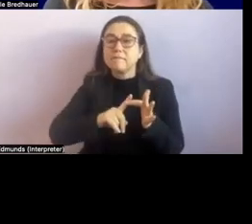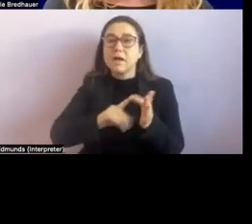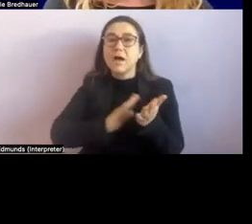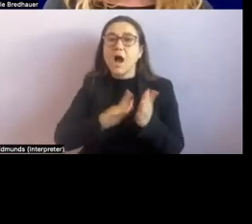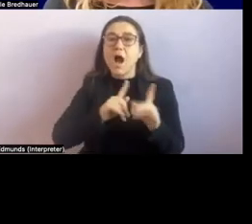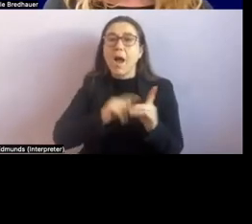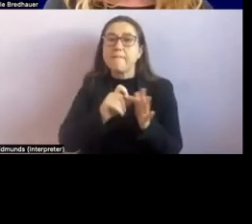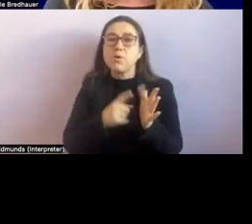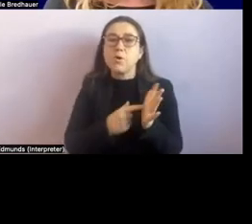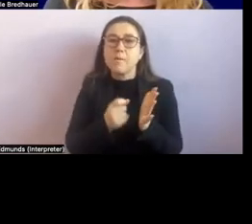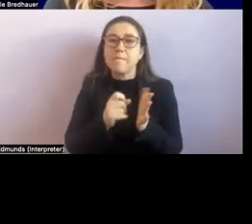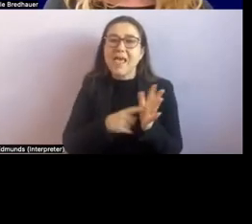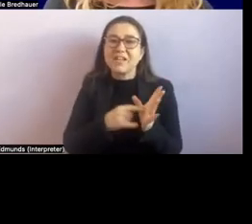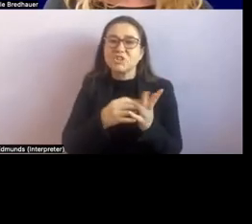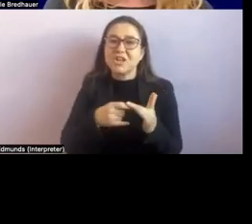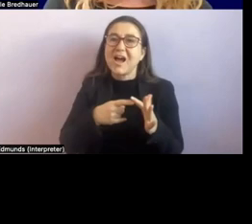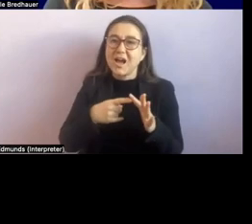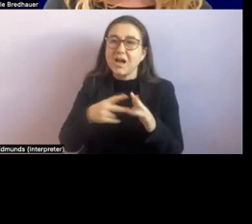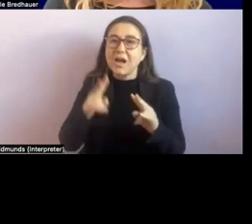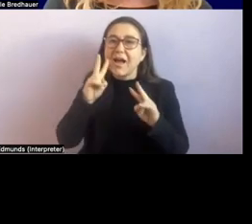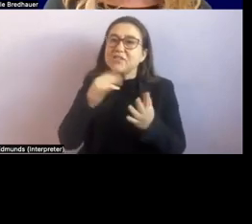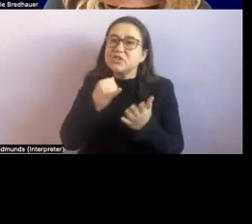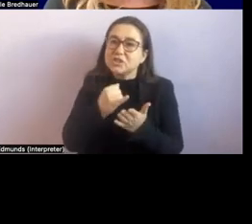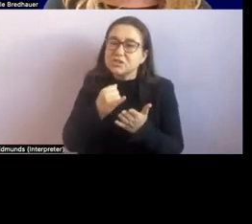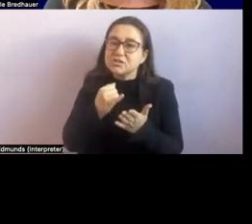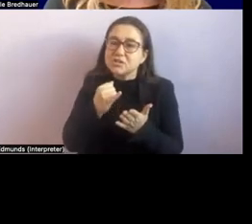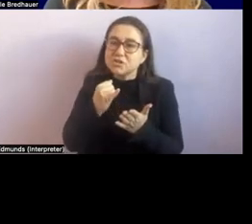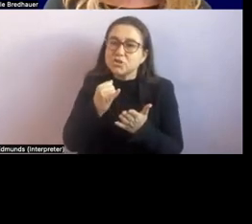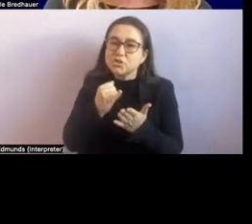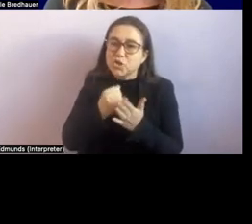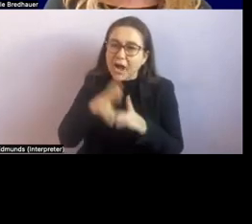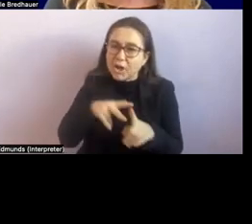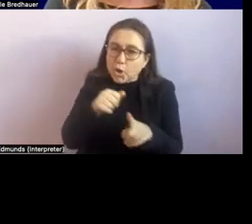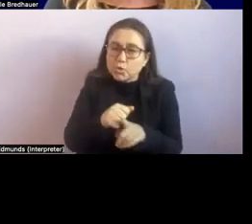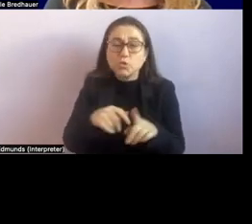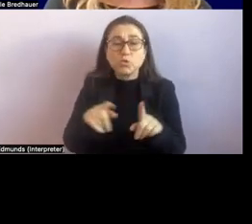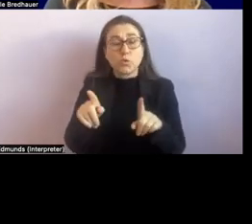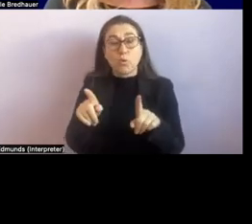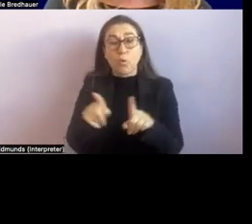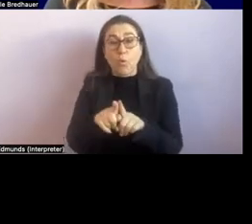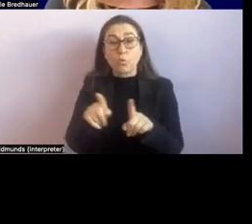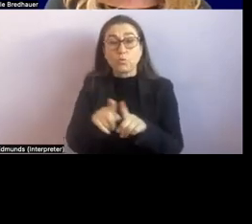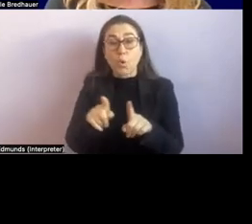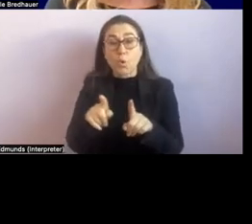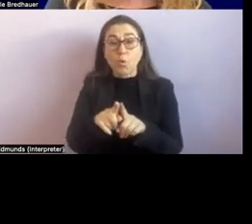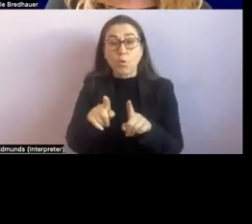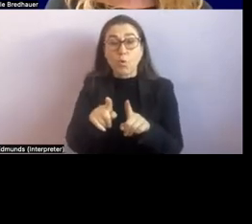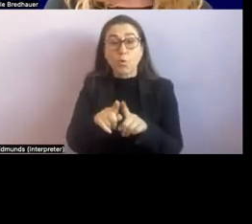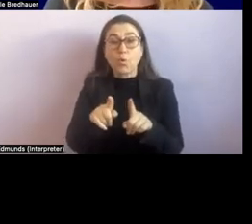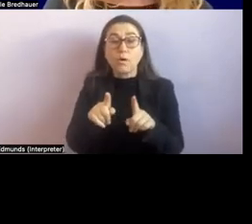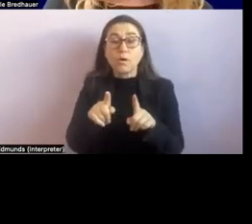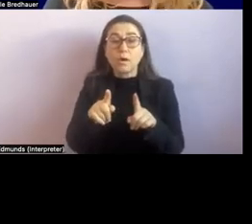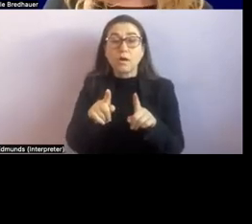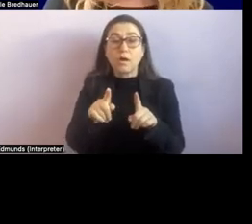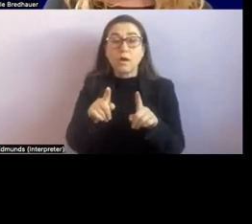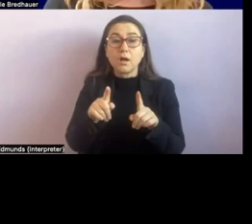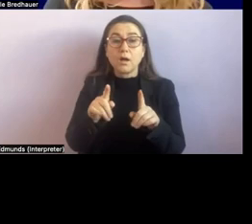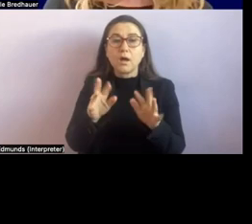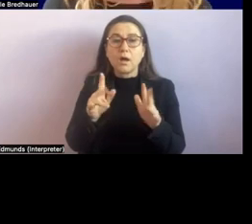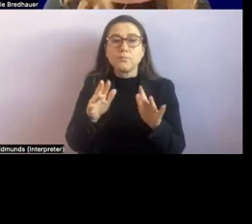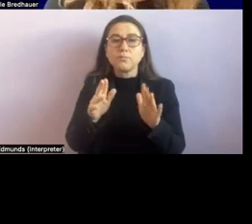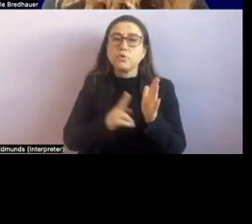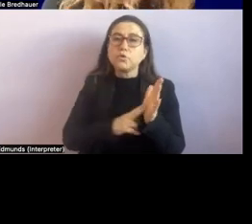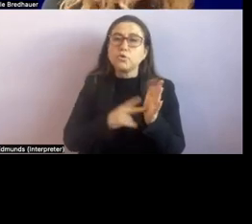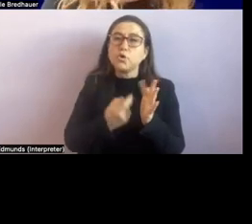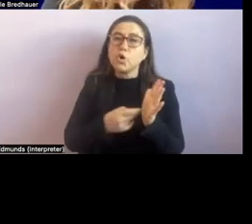has a diagnosis of nerve